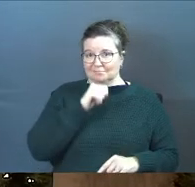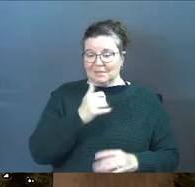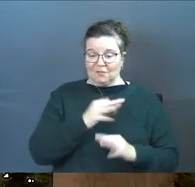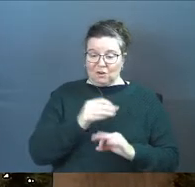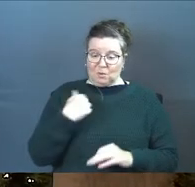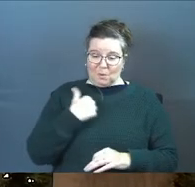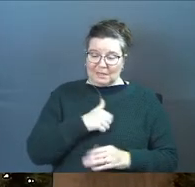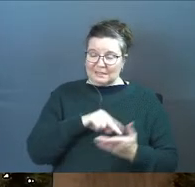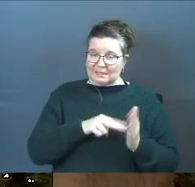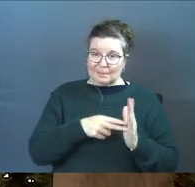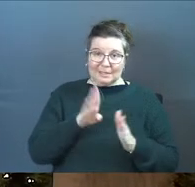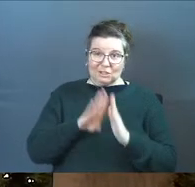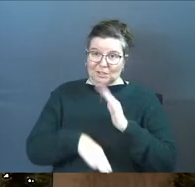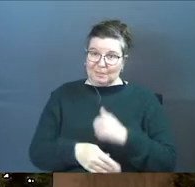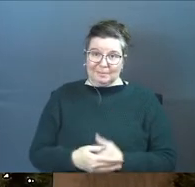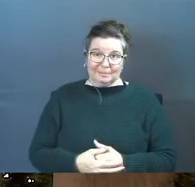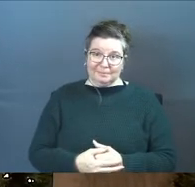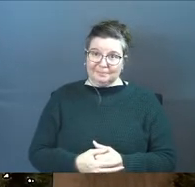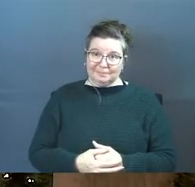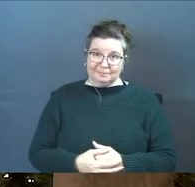Free to us does not mean cheap.